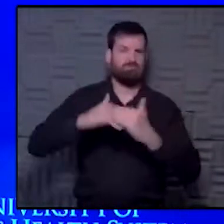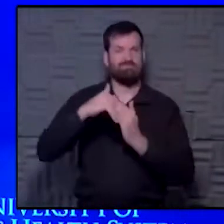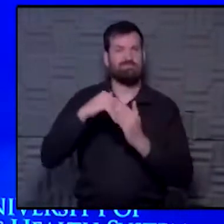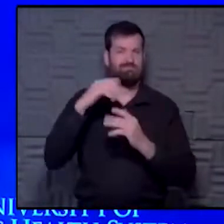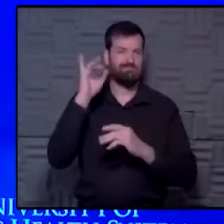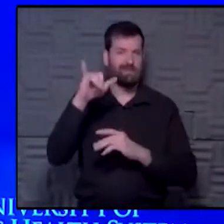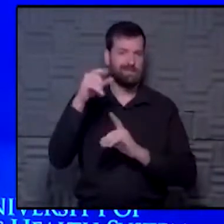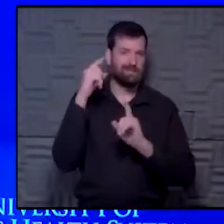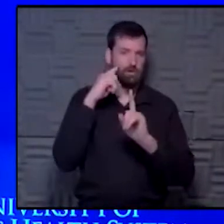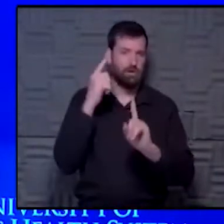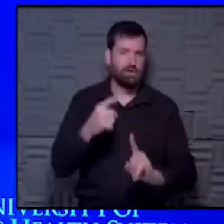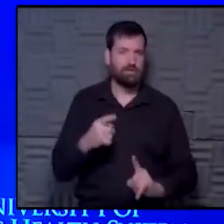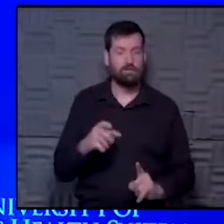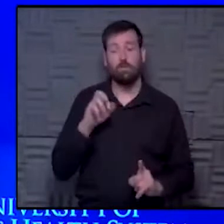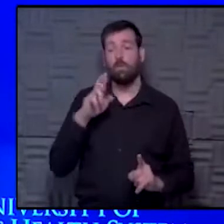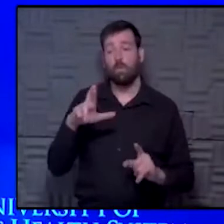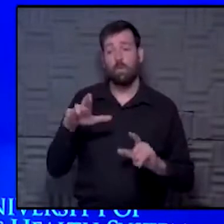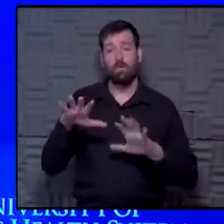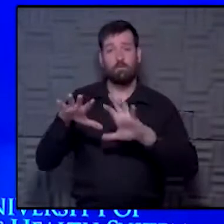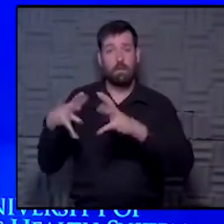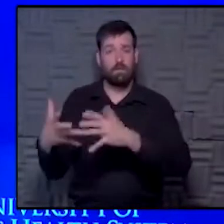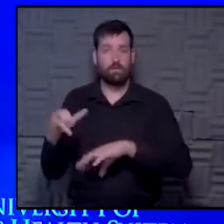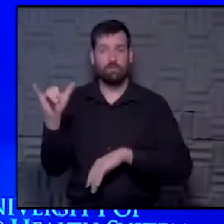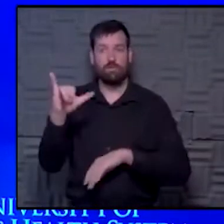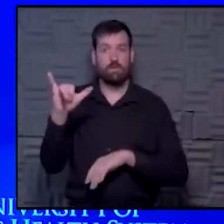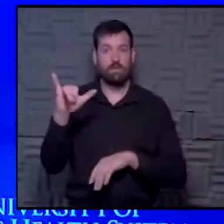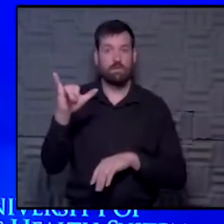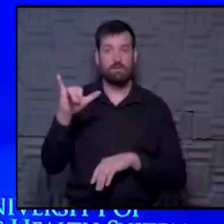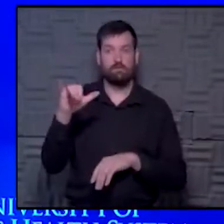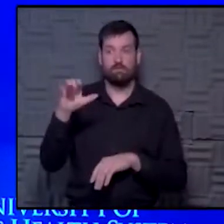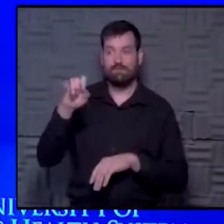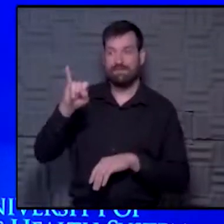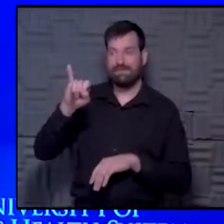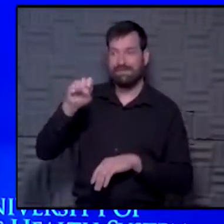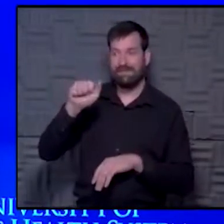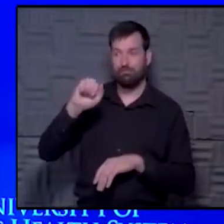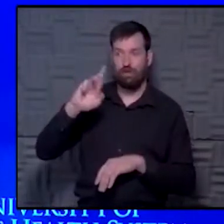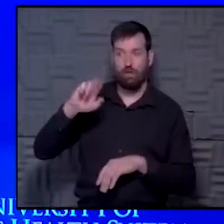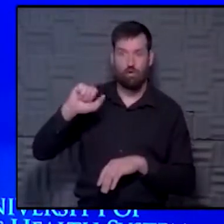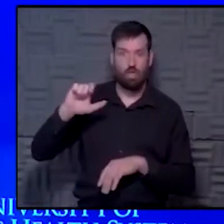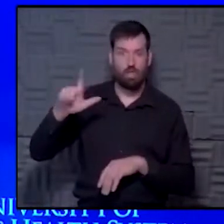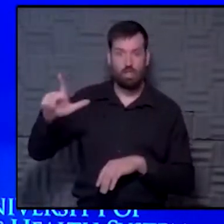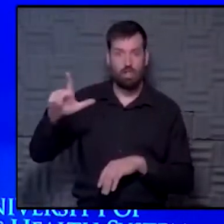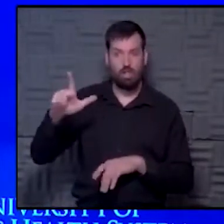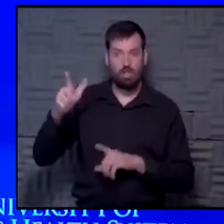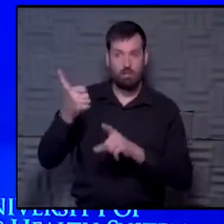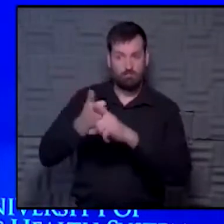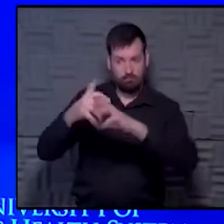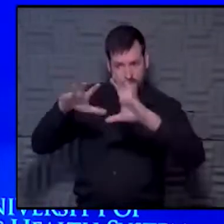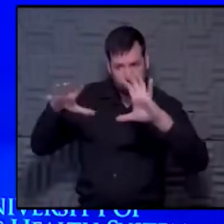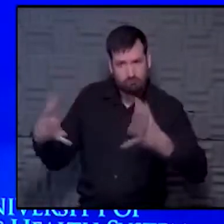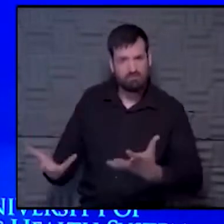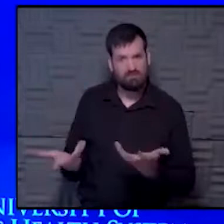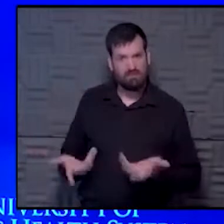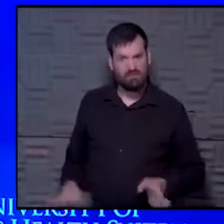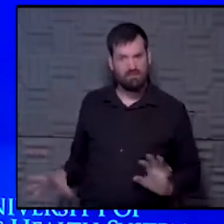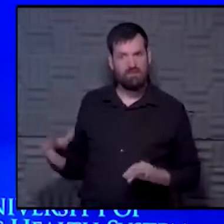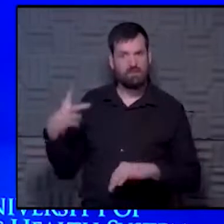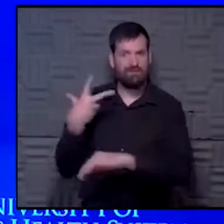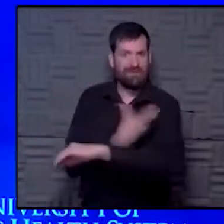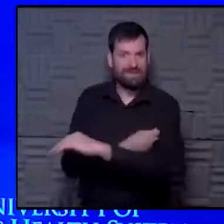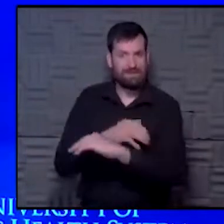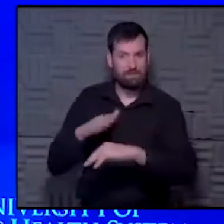or we're talking about populations like the country of Israel, where the overall population has been vaccinated more than